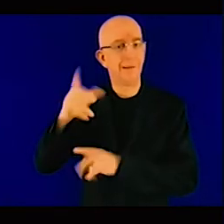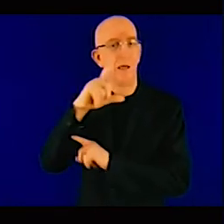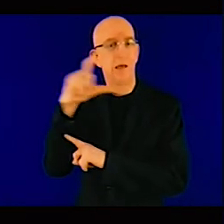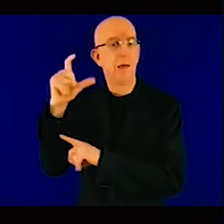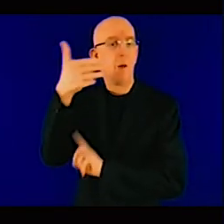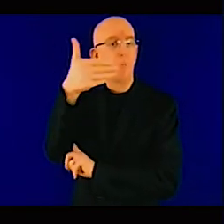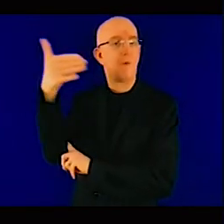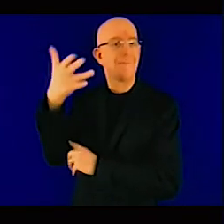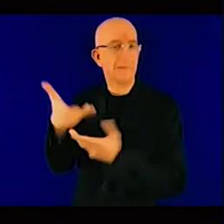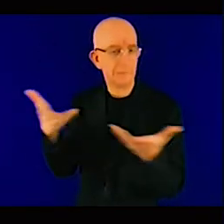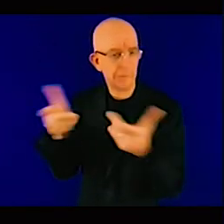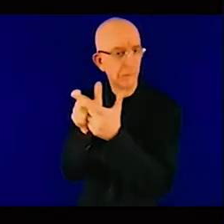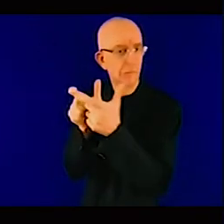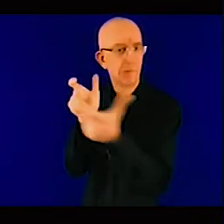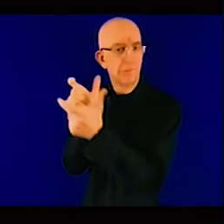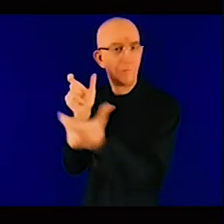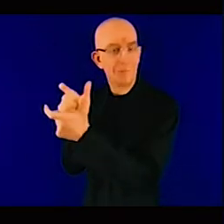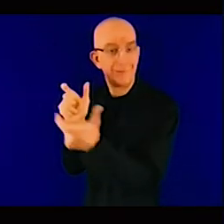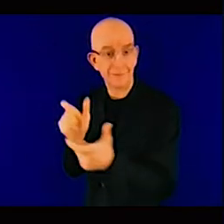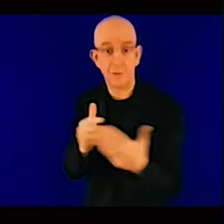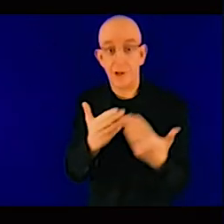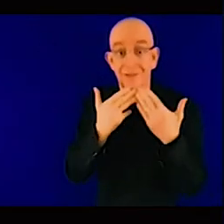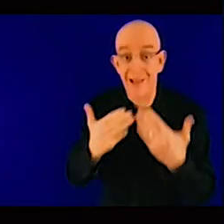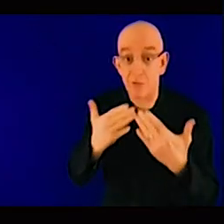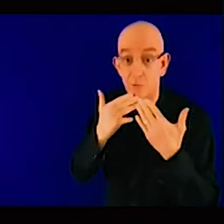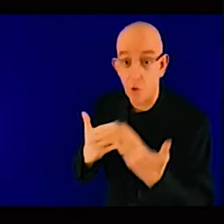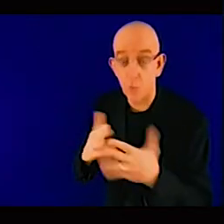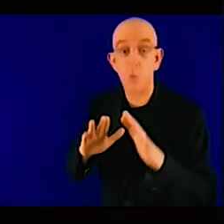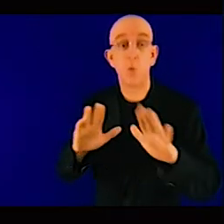look I think in terms of